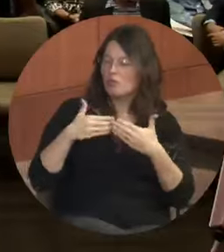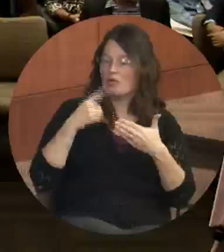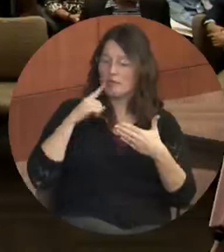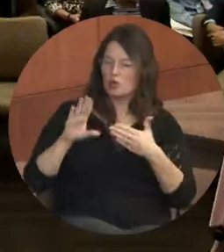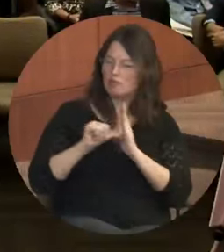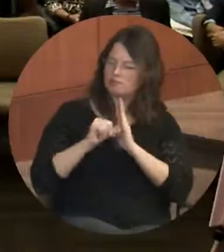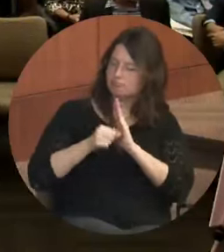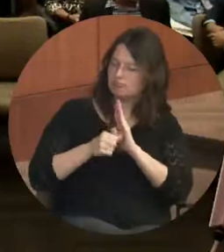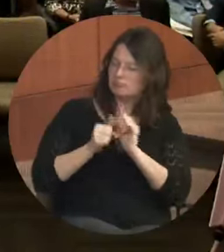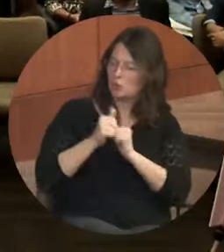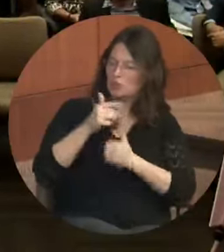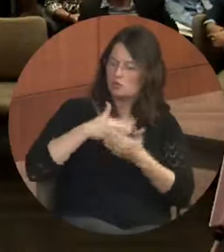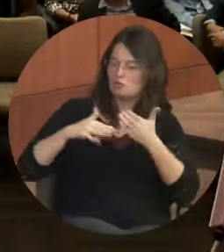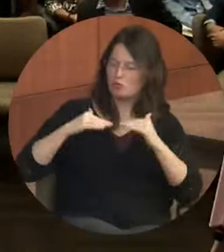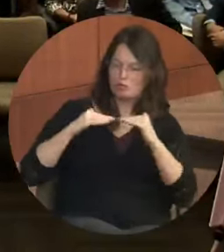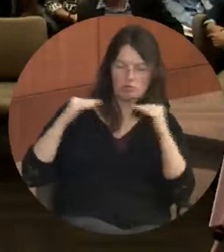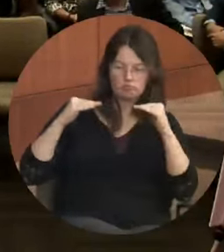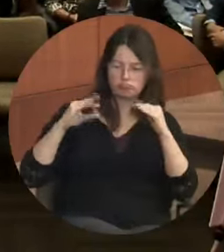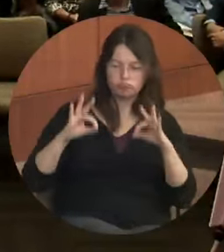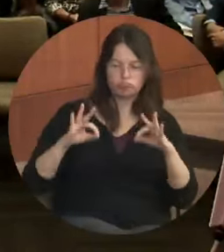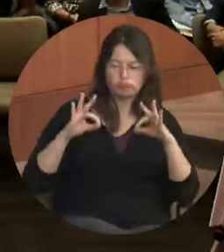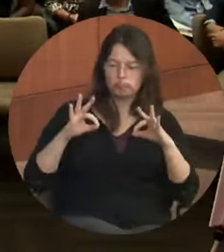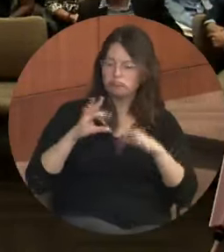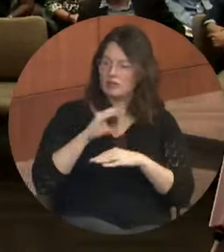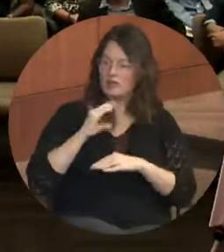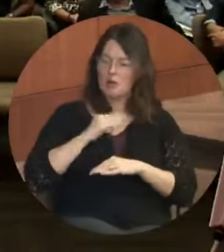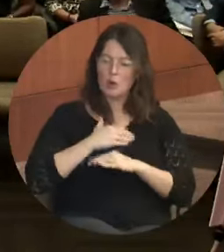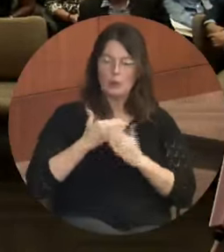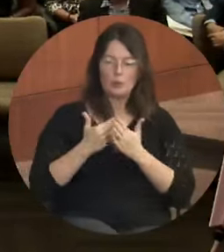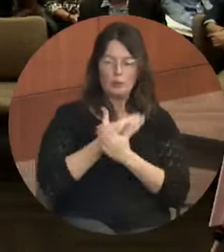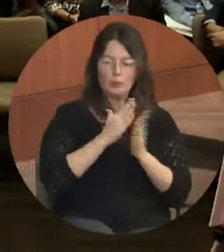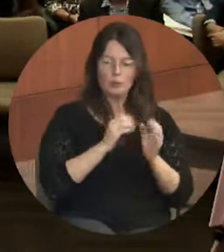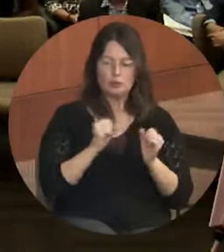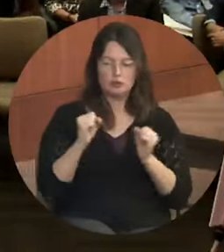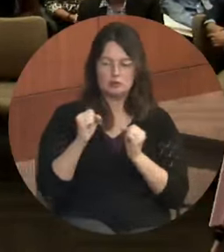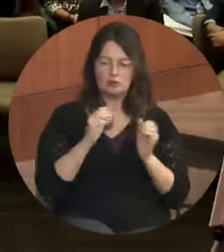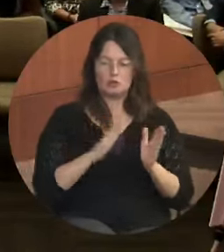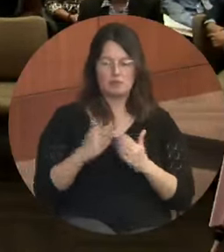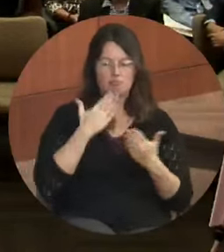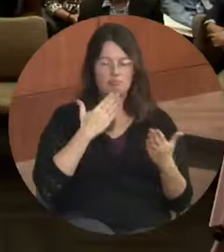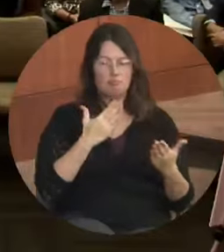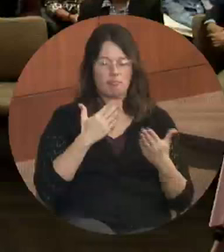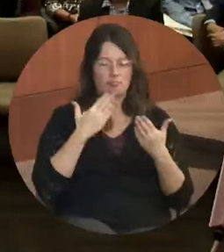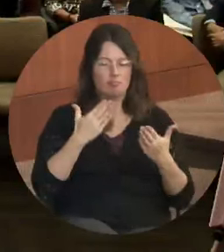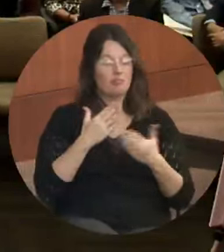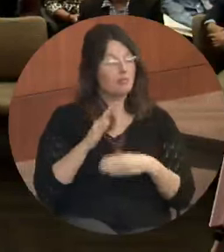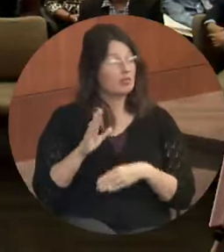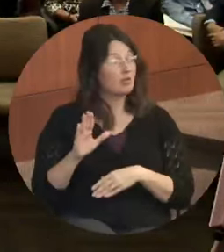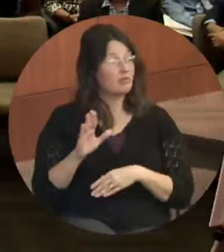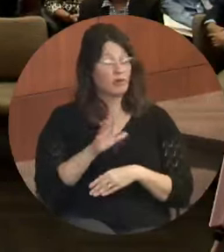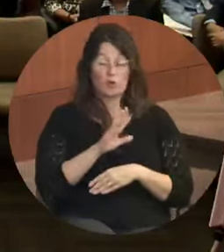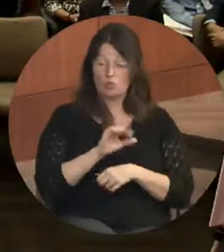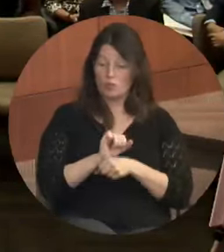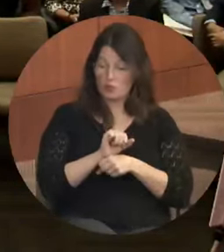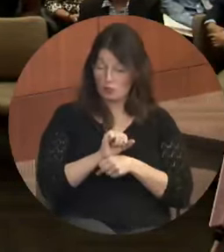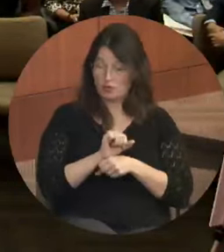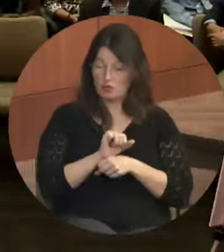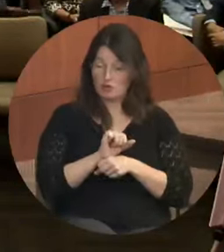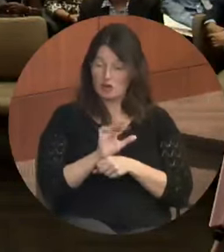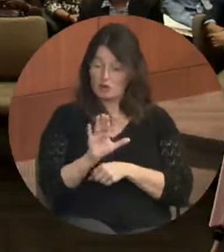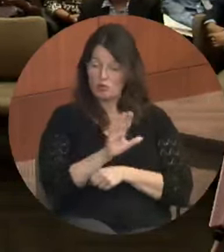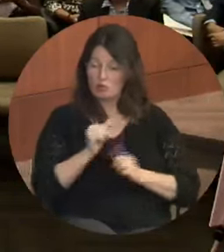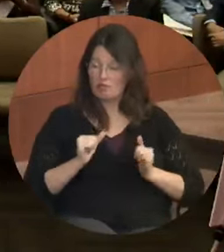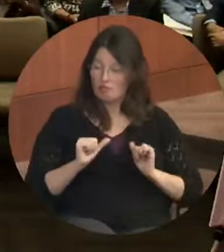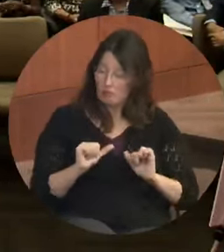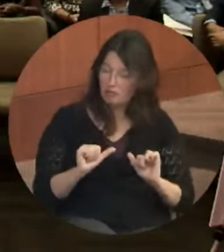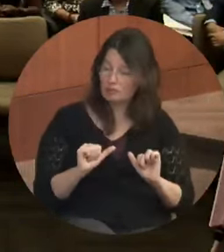on social equity in our new strategic plan. And thank you for the work and the efforts